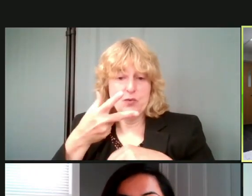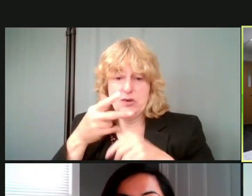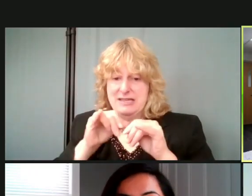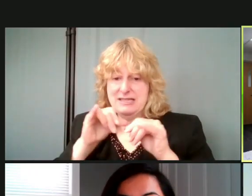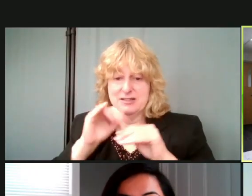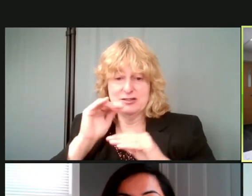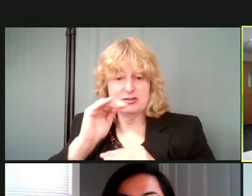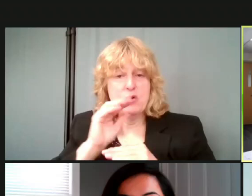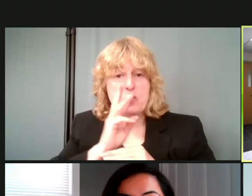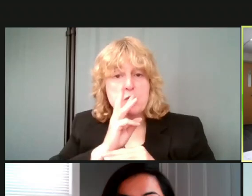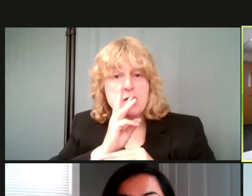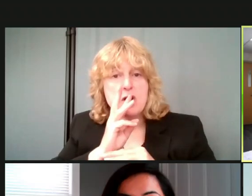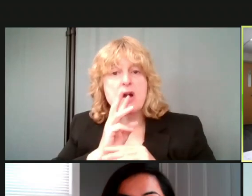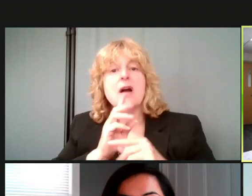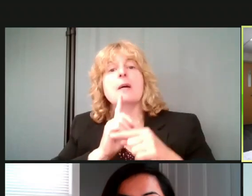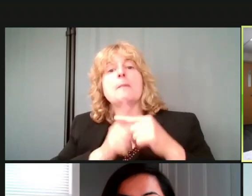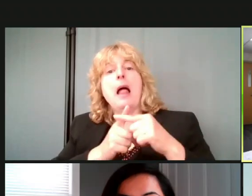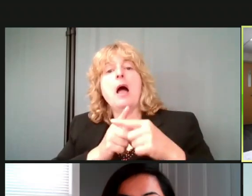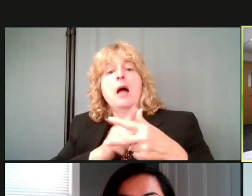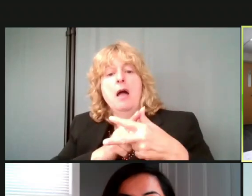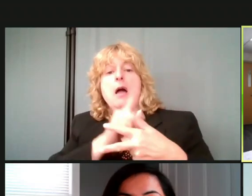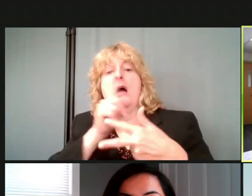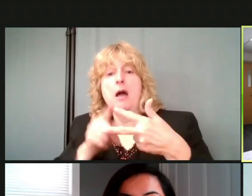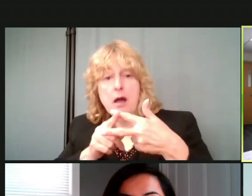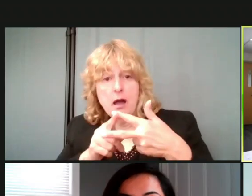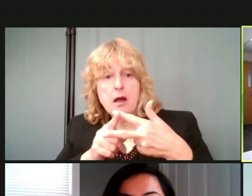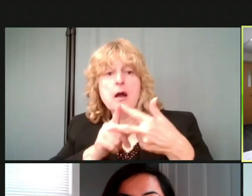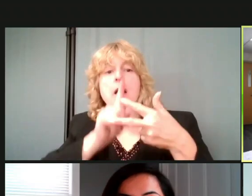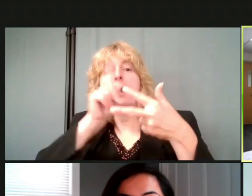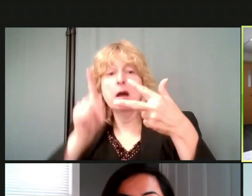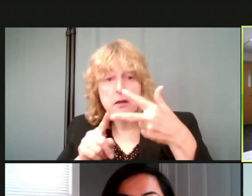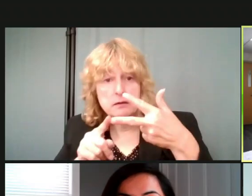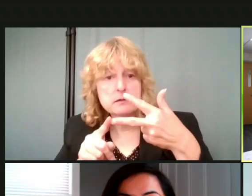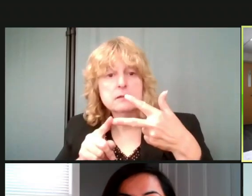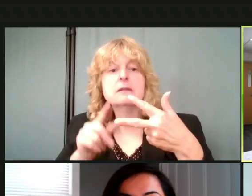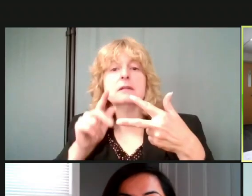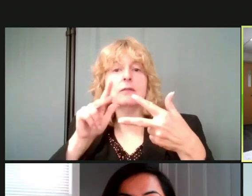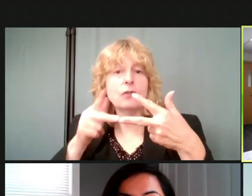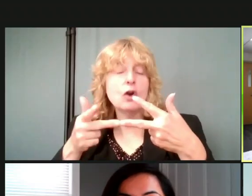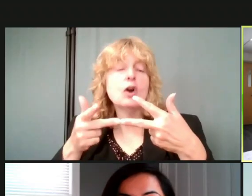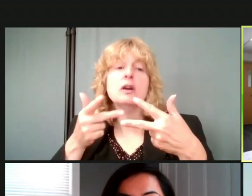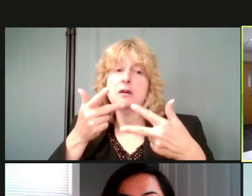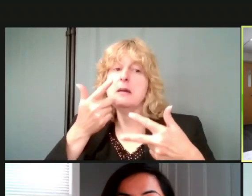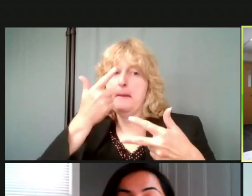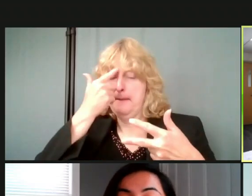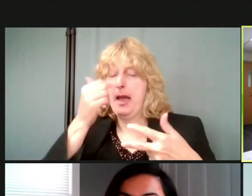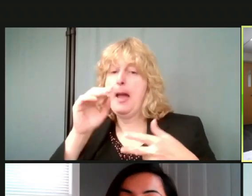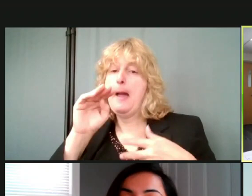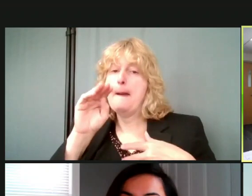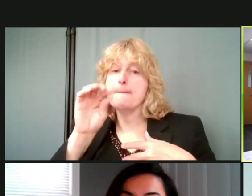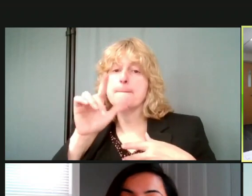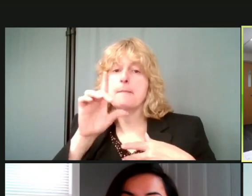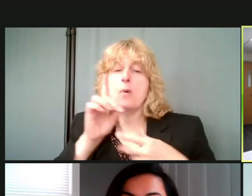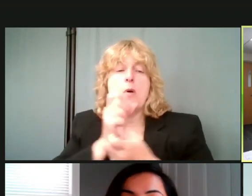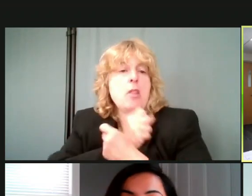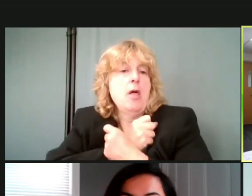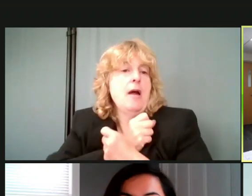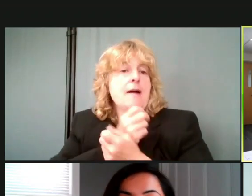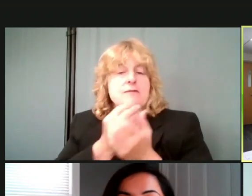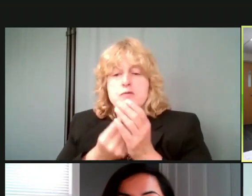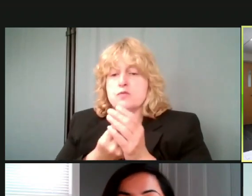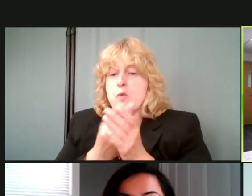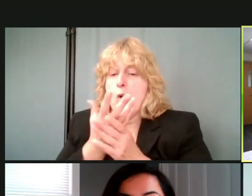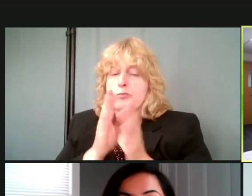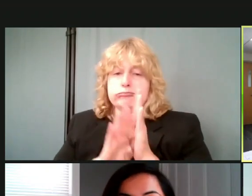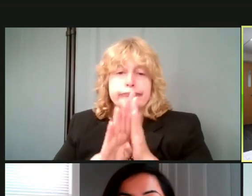subsequent times, um, because of the fact that, um, mold loves and grows and thrives in moisture.